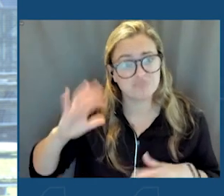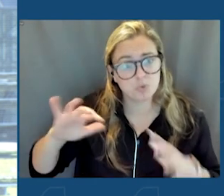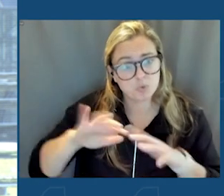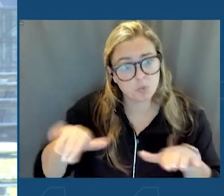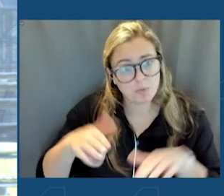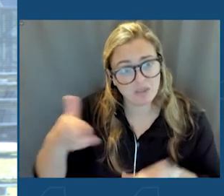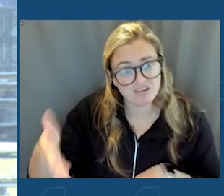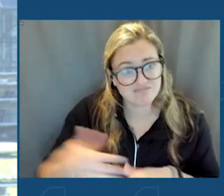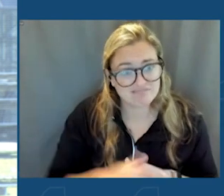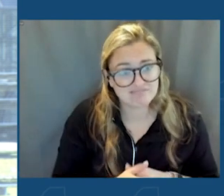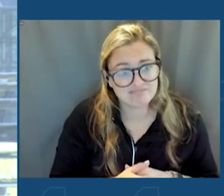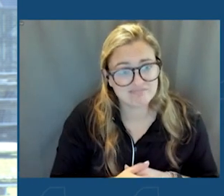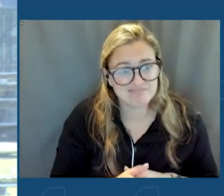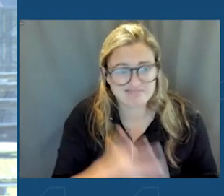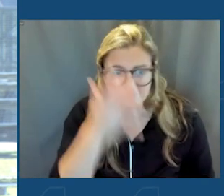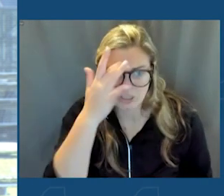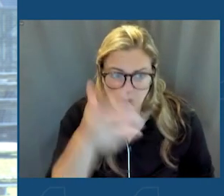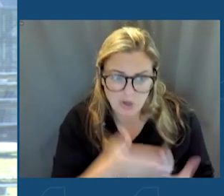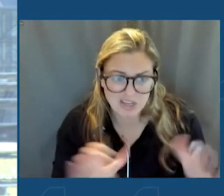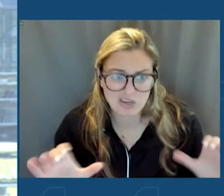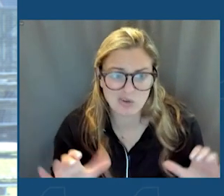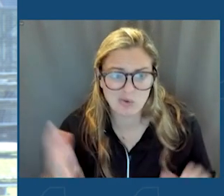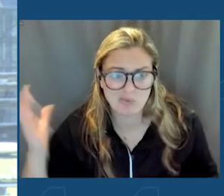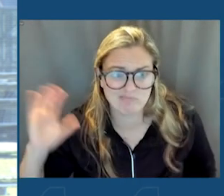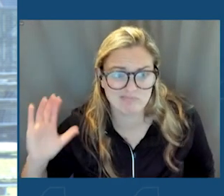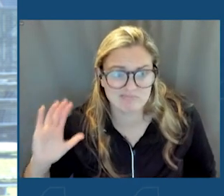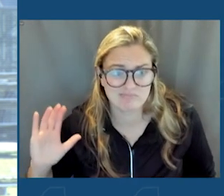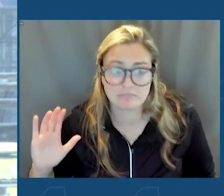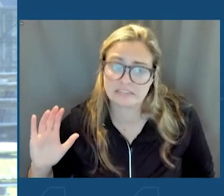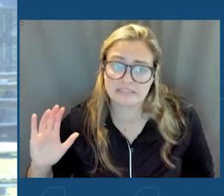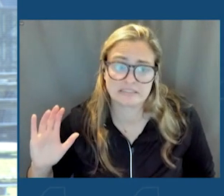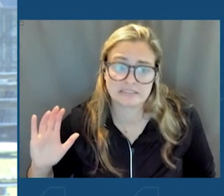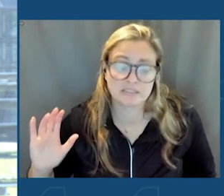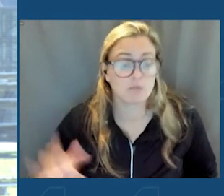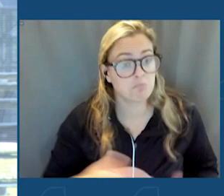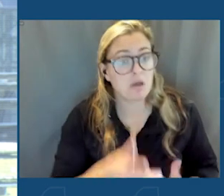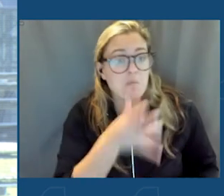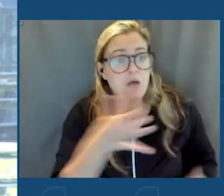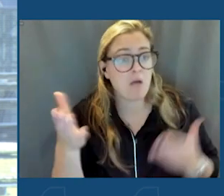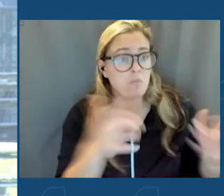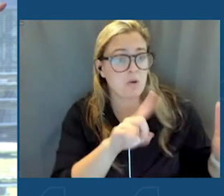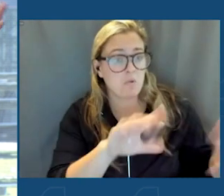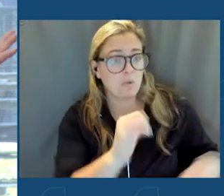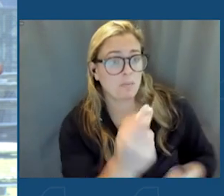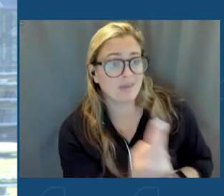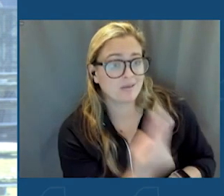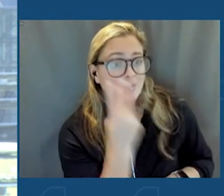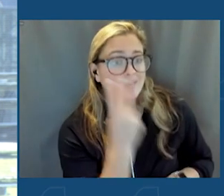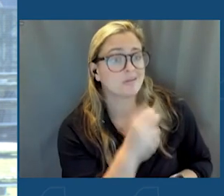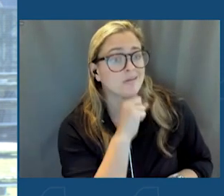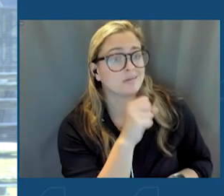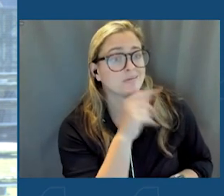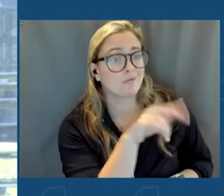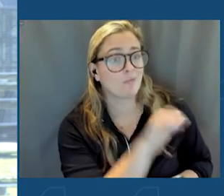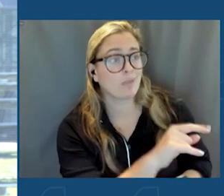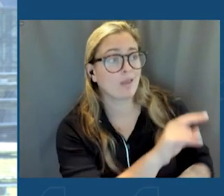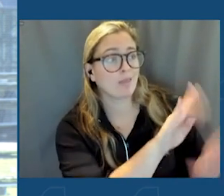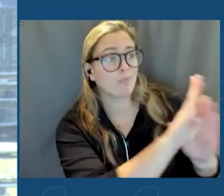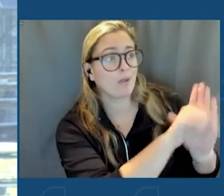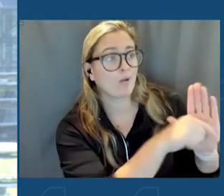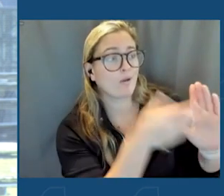I'm not sure it was the smartest thing we did. We didn't know any better. But my mom would take us down the beach, and you'd see the steel plant in the background. And at night,